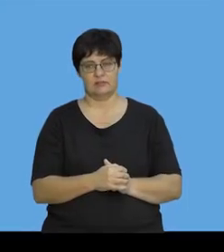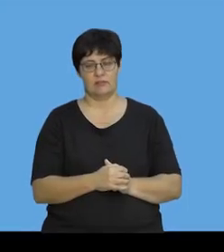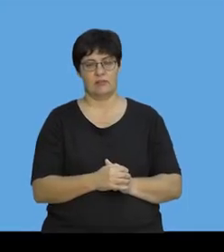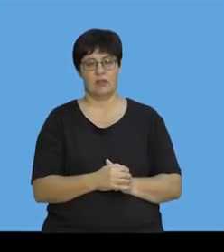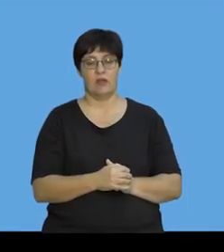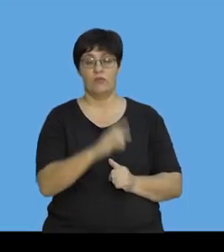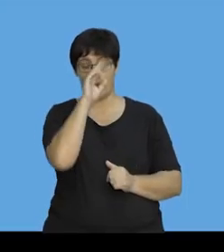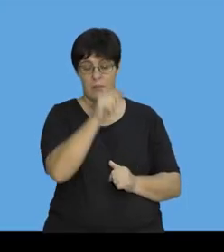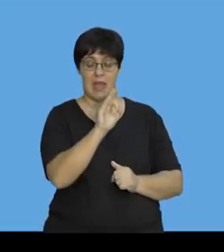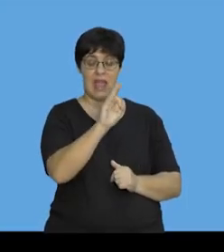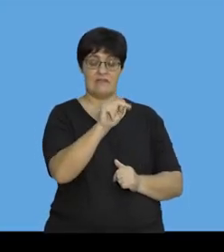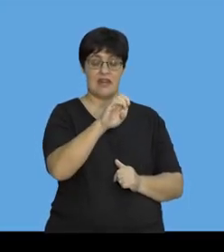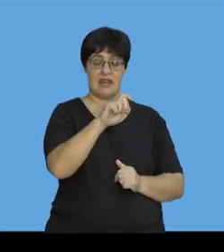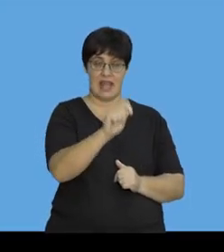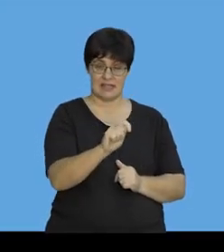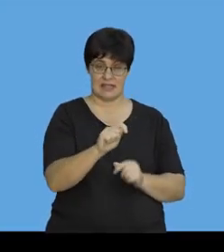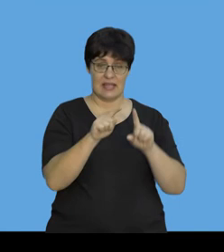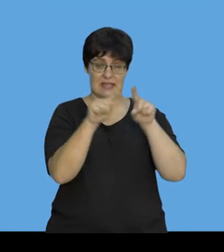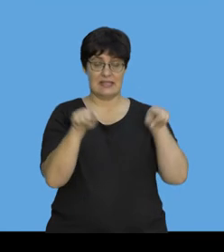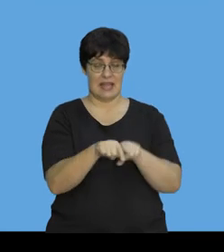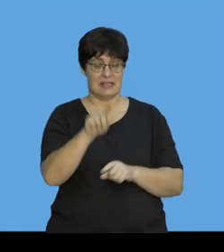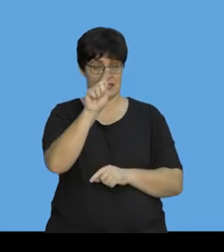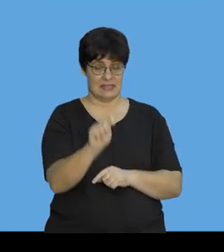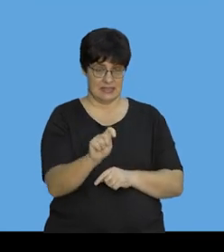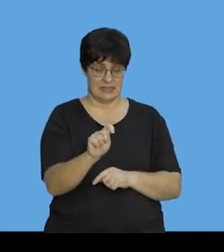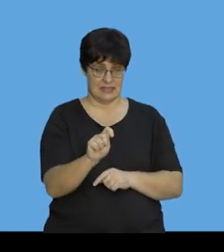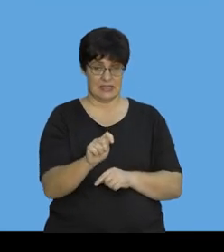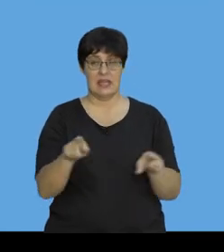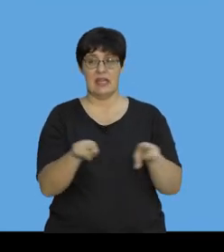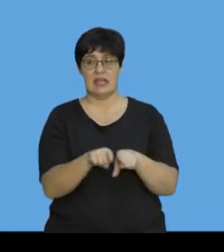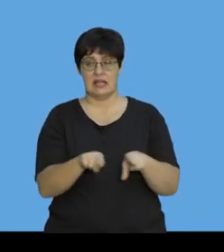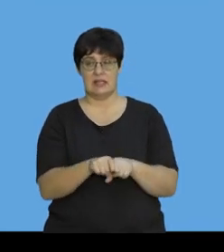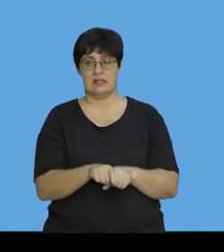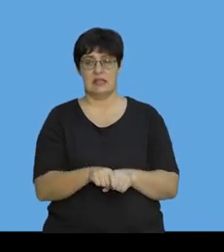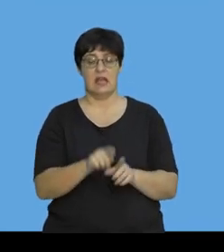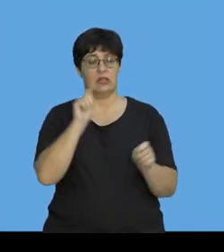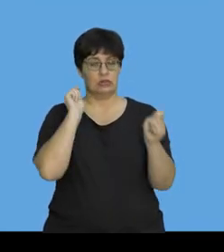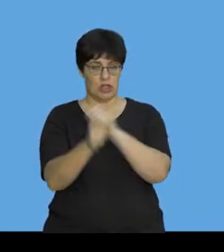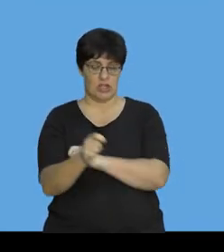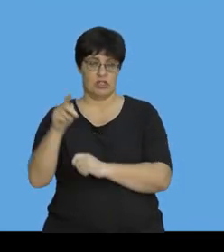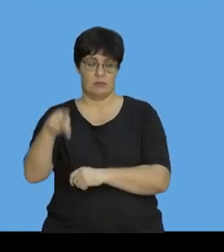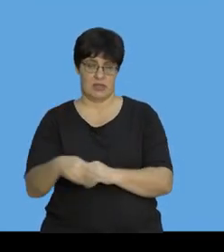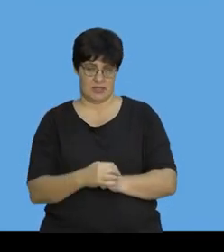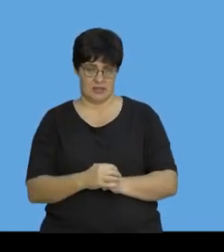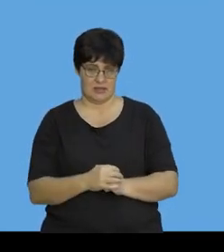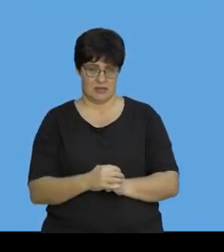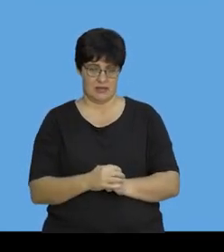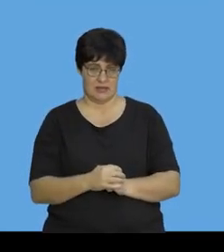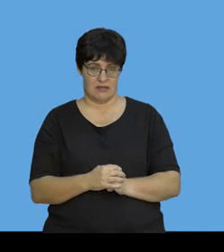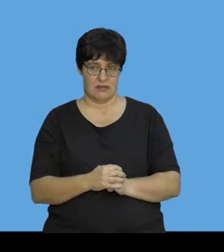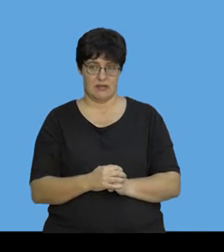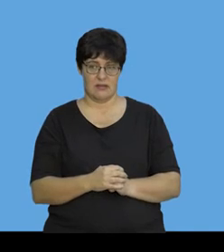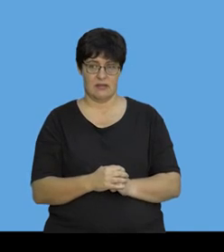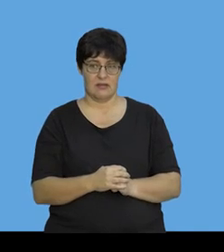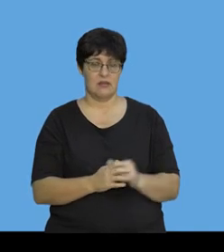impulse is F net delta T equal to change in momentum. They're